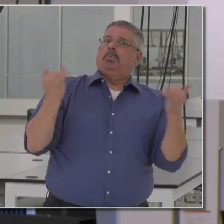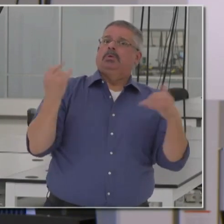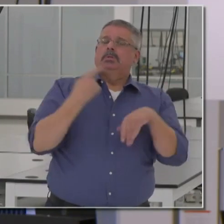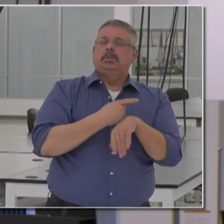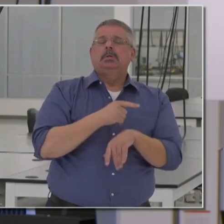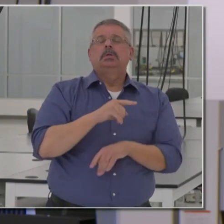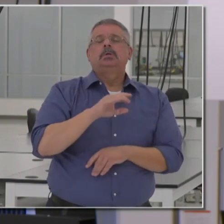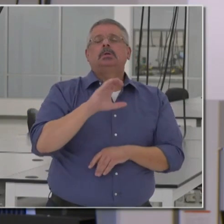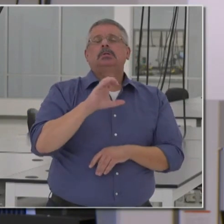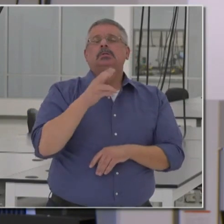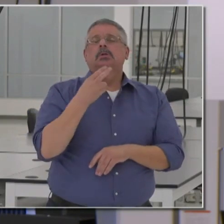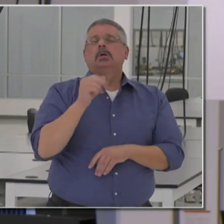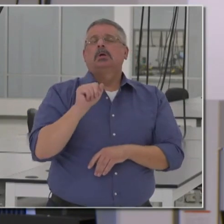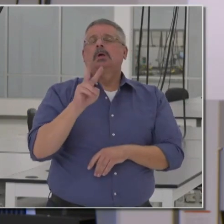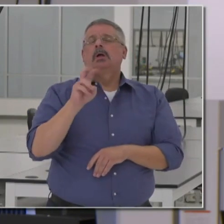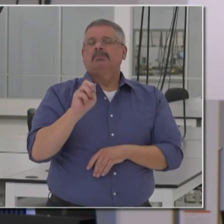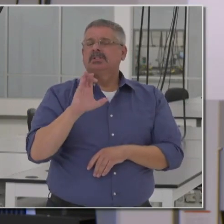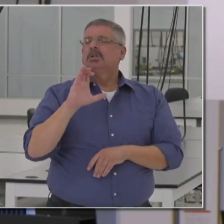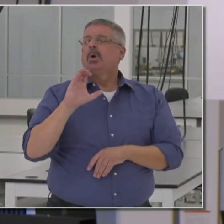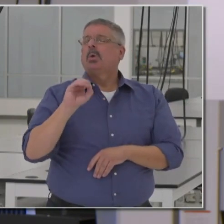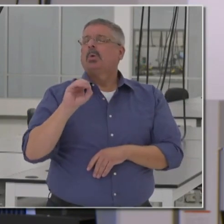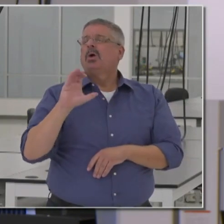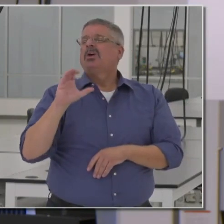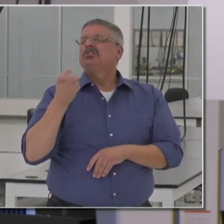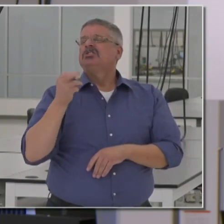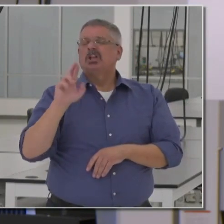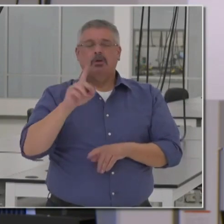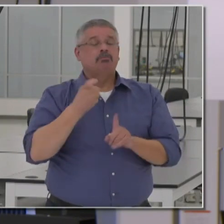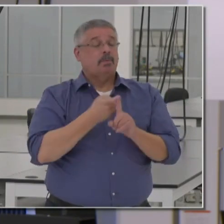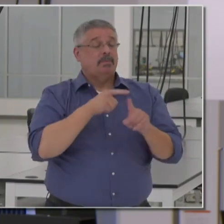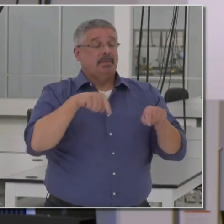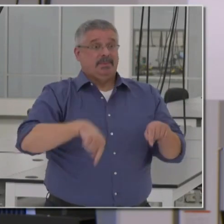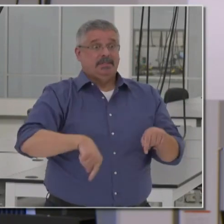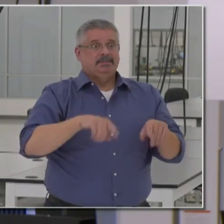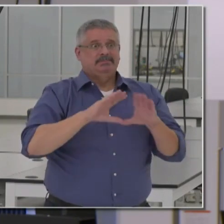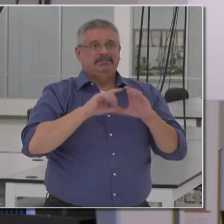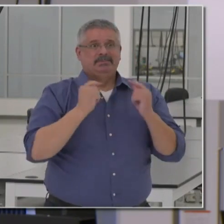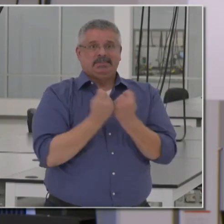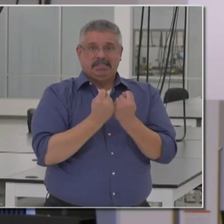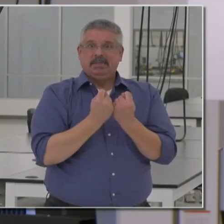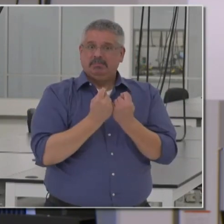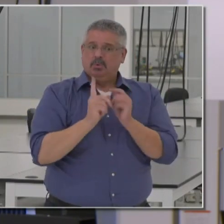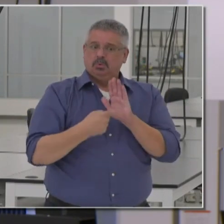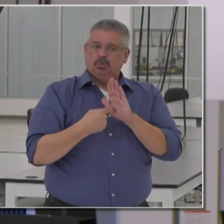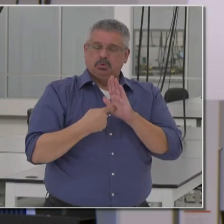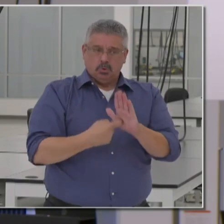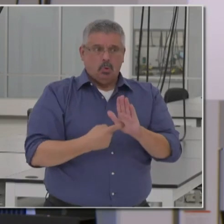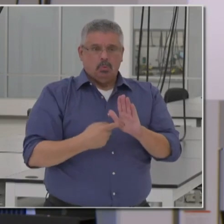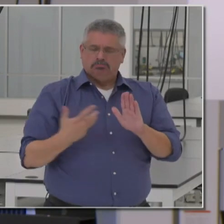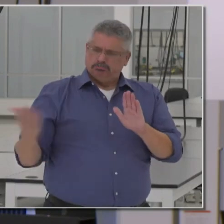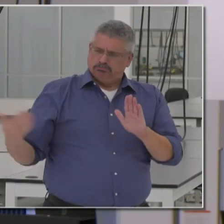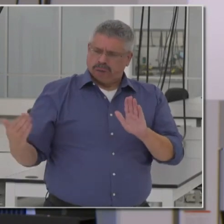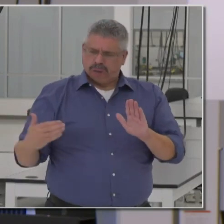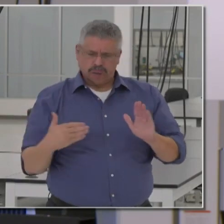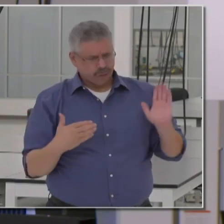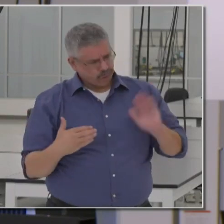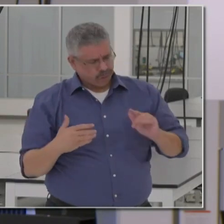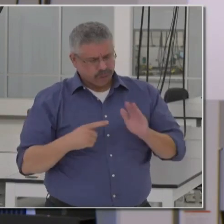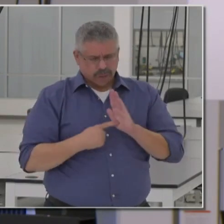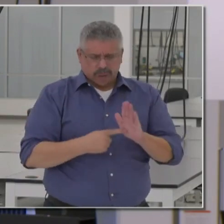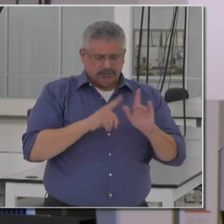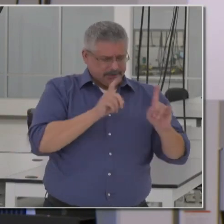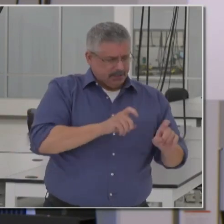Gil Chavez, our co-chair of the testing task force who really garnered the strength of that army around testing,